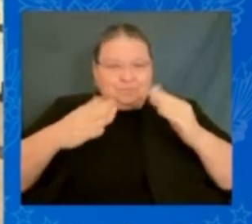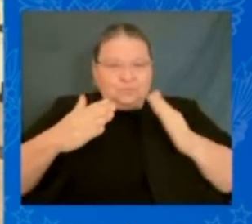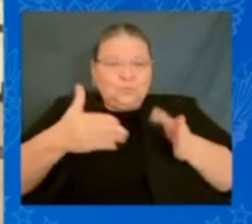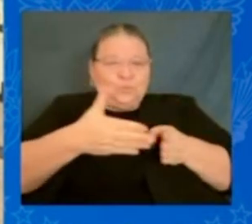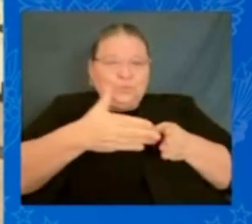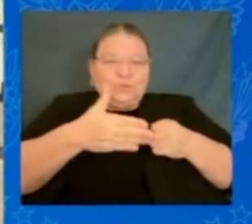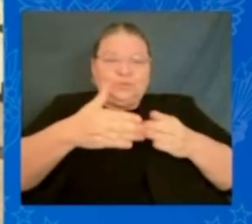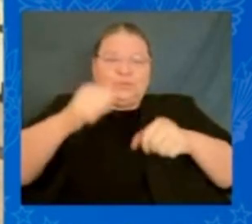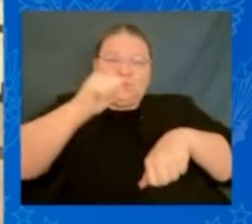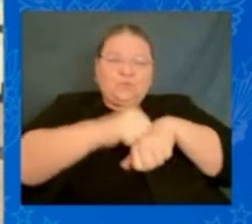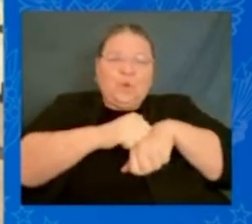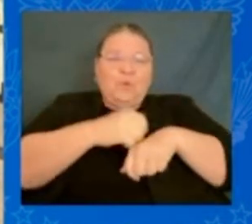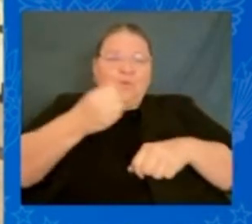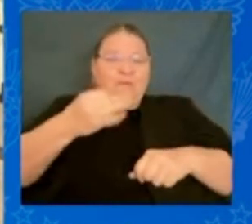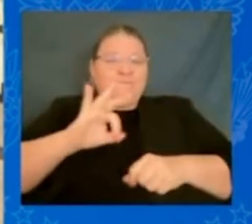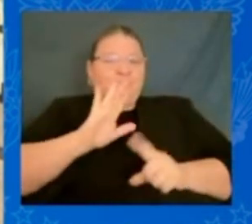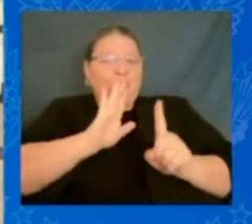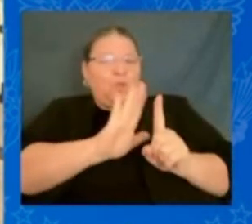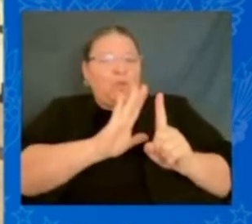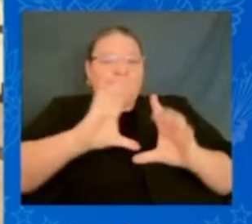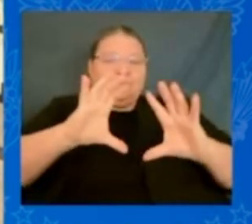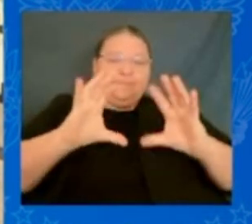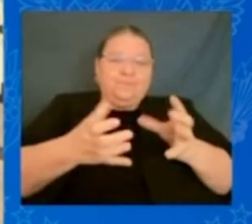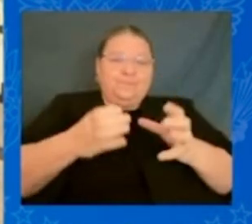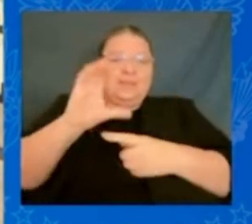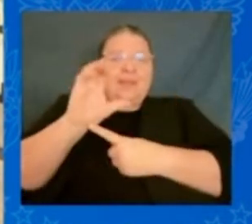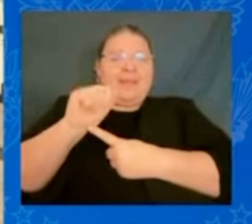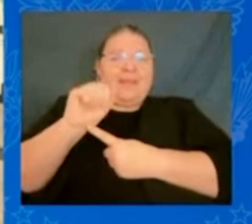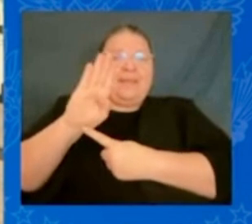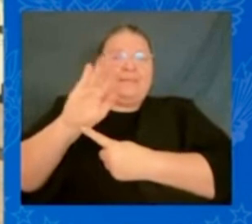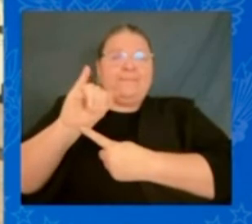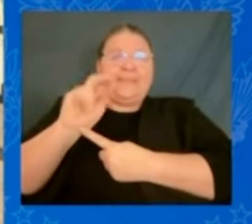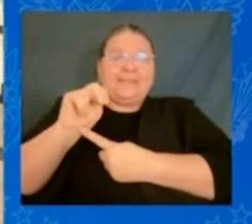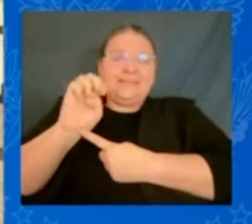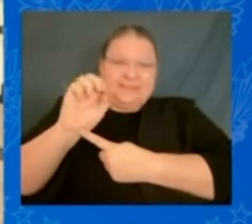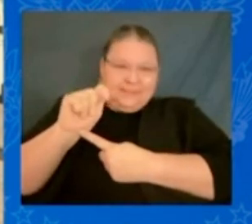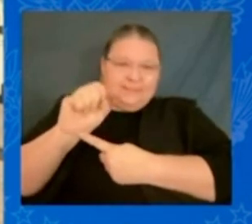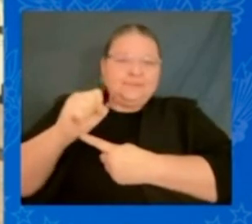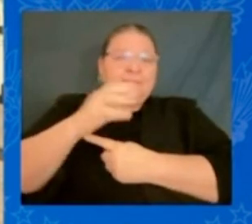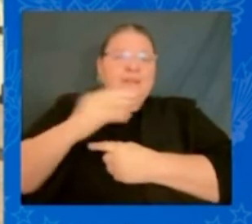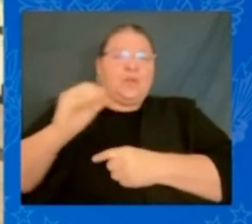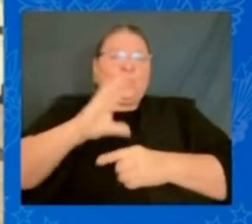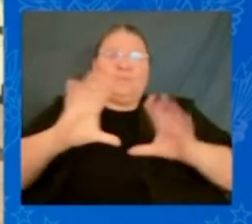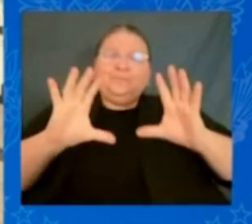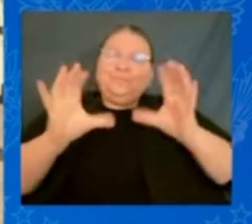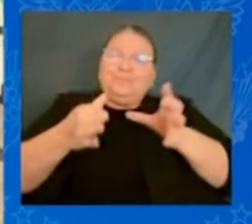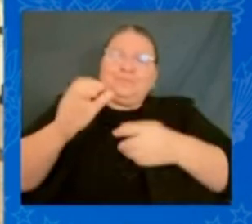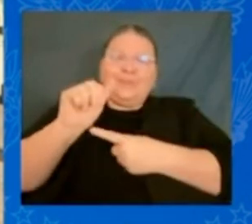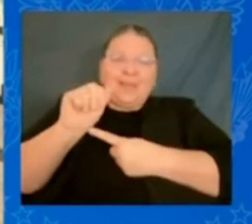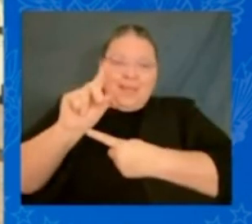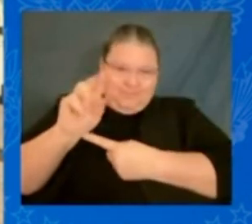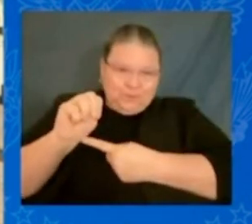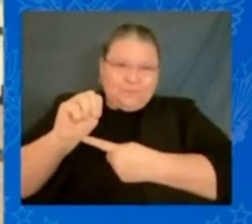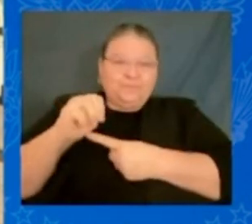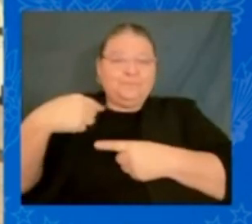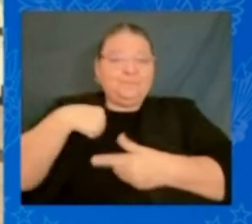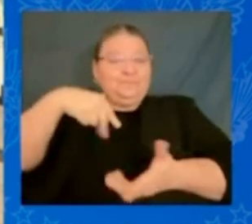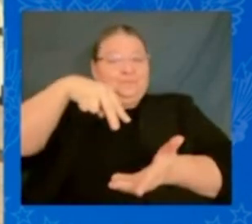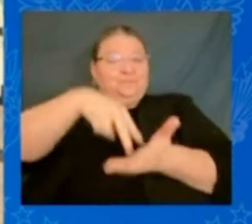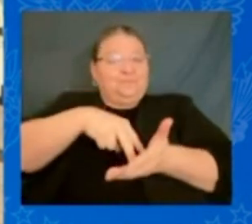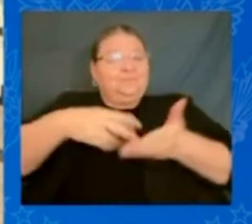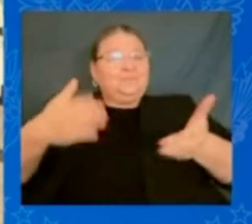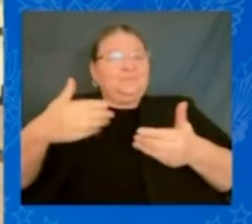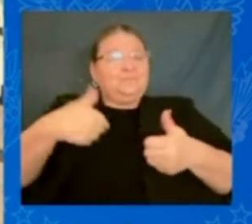and your administration so I stand here to say as we remember and reflect on the